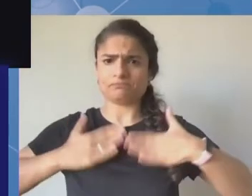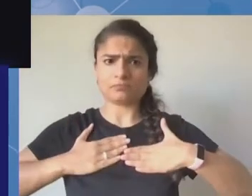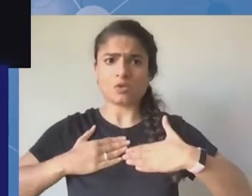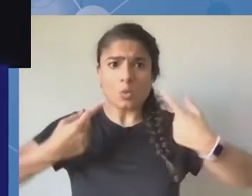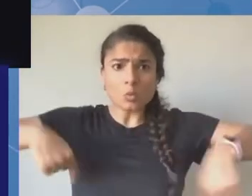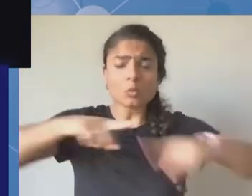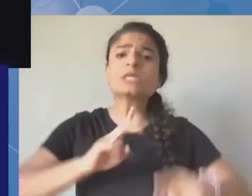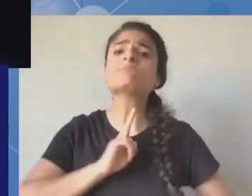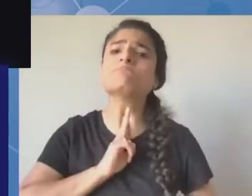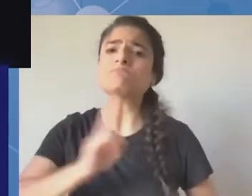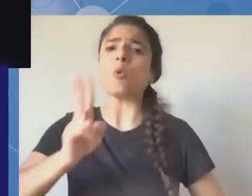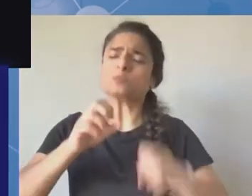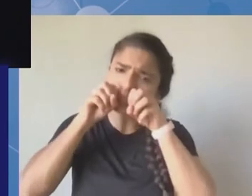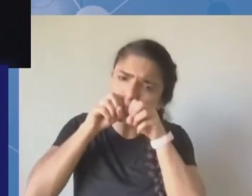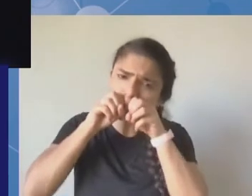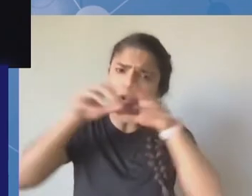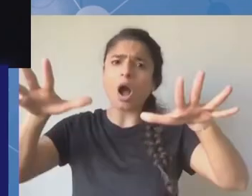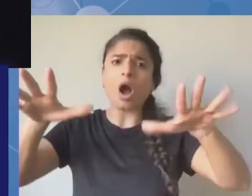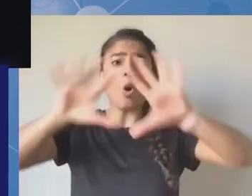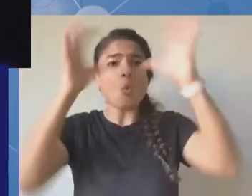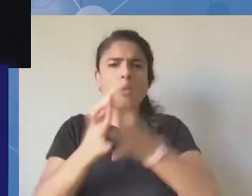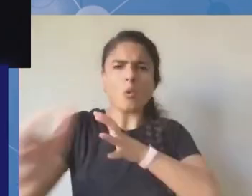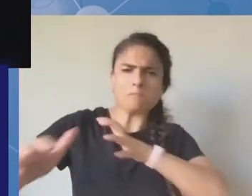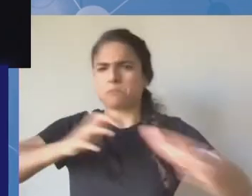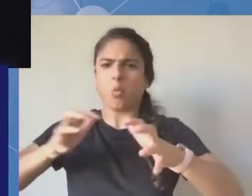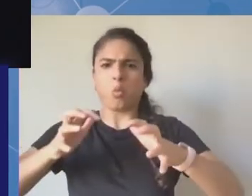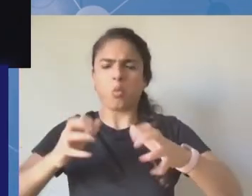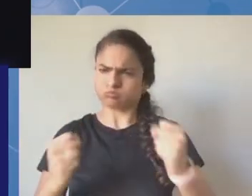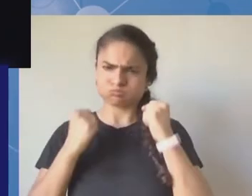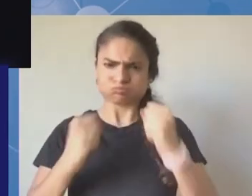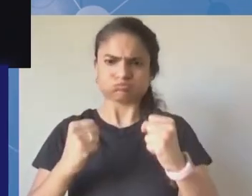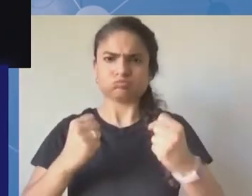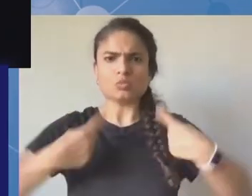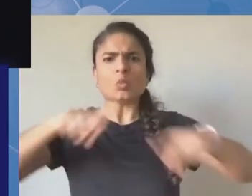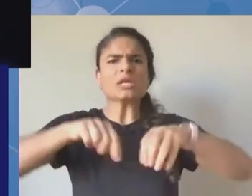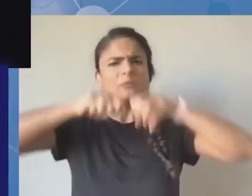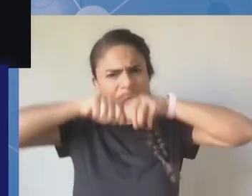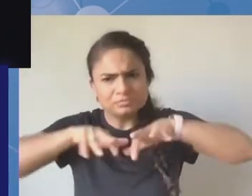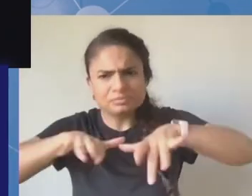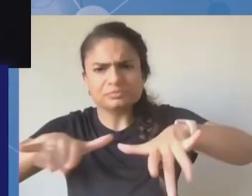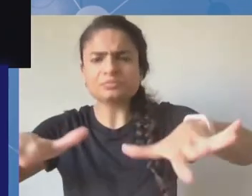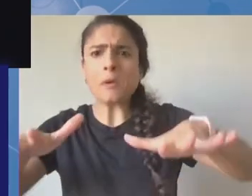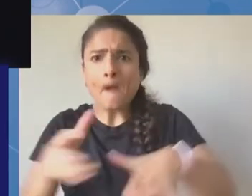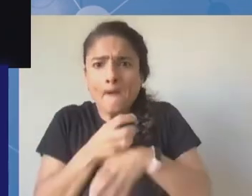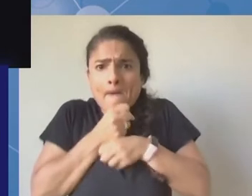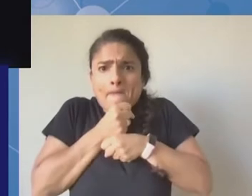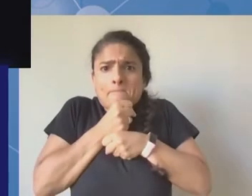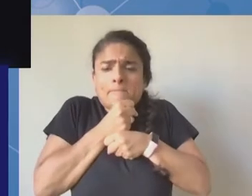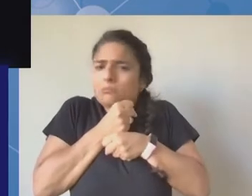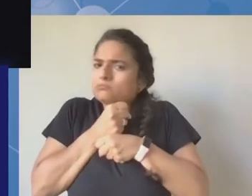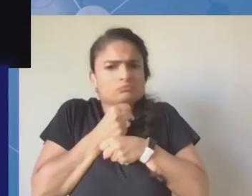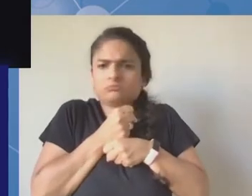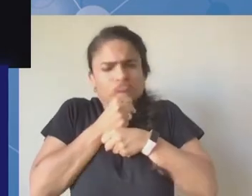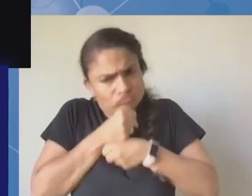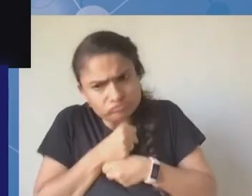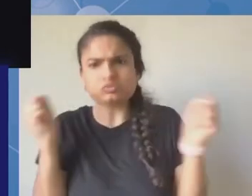casted as a dividend for having a voice and using the internet as a power. And also, I have been celebrated for grooming and doing my